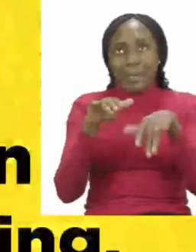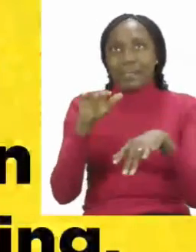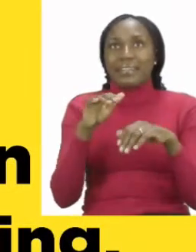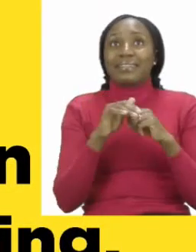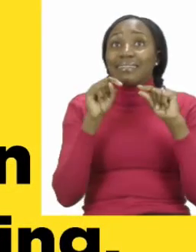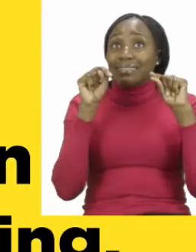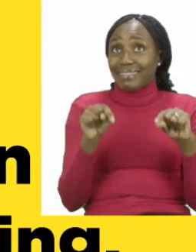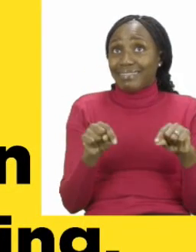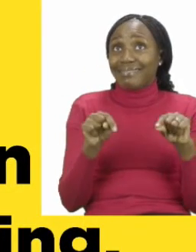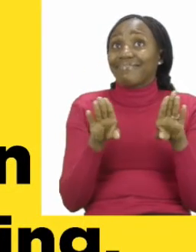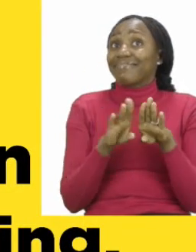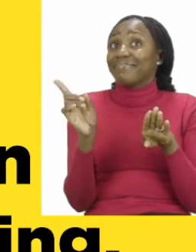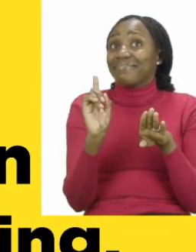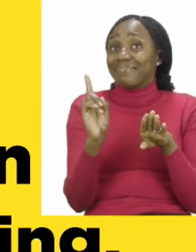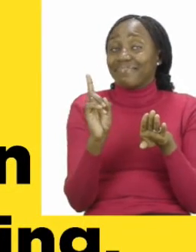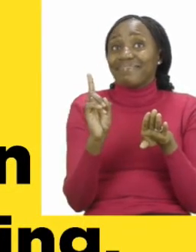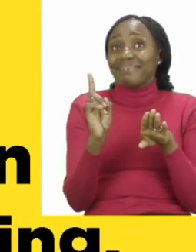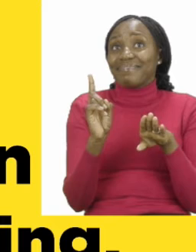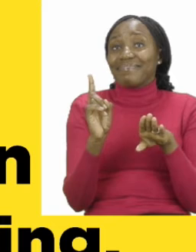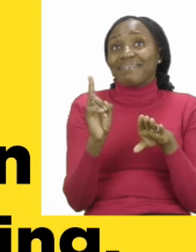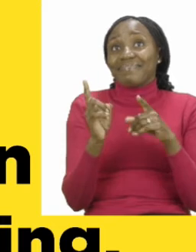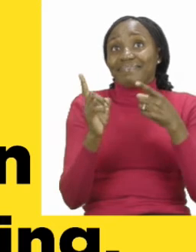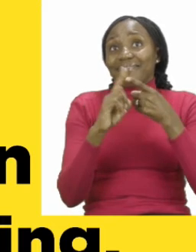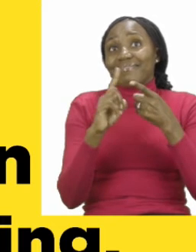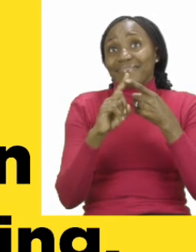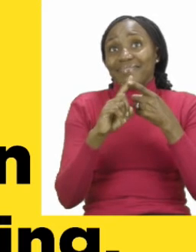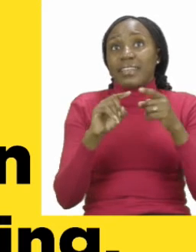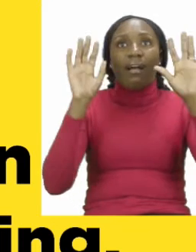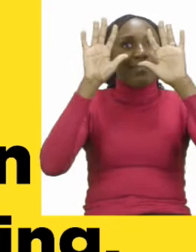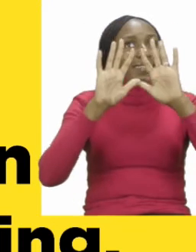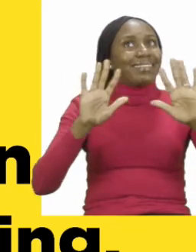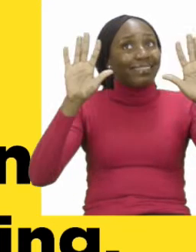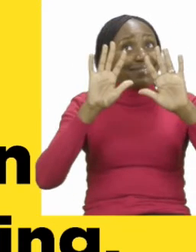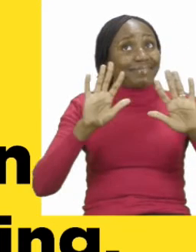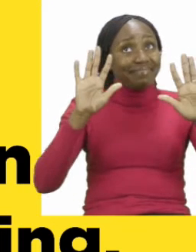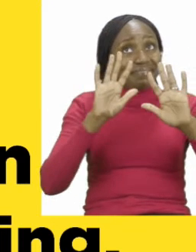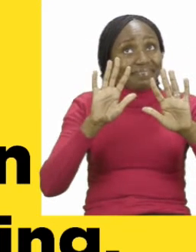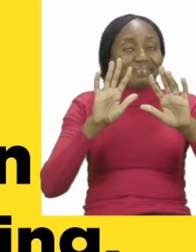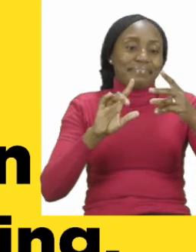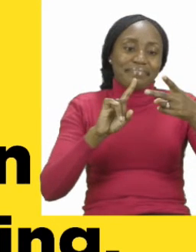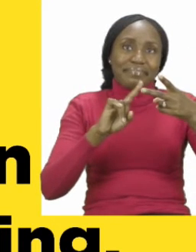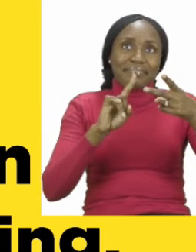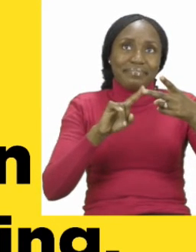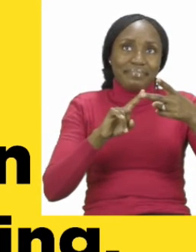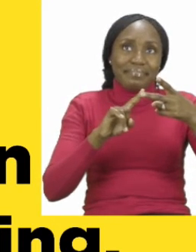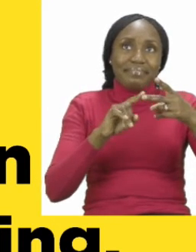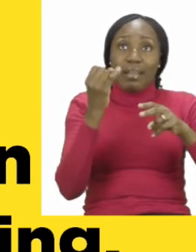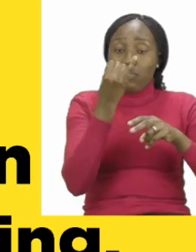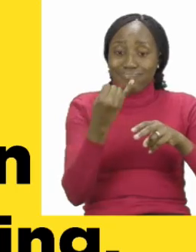Now let's see what we're going to learn about today. Today we will do coloring,